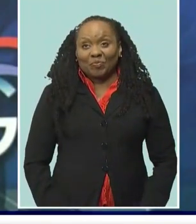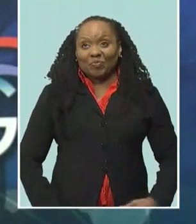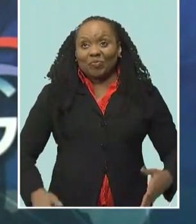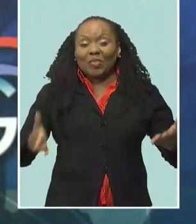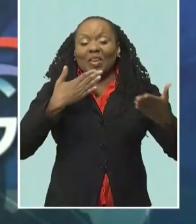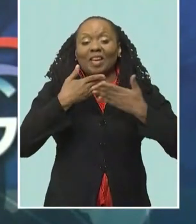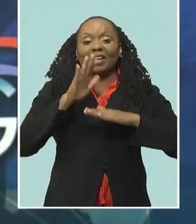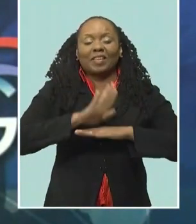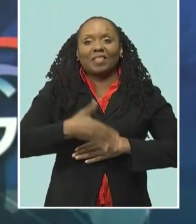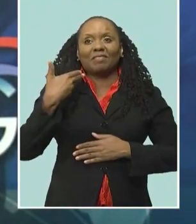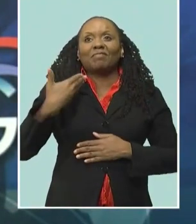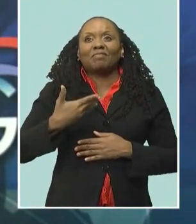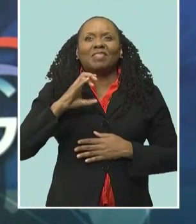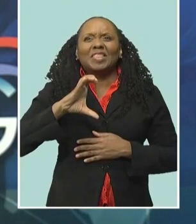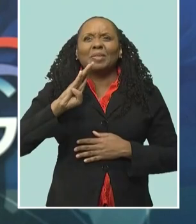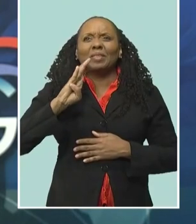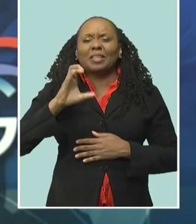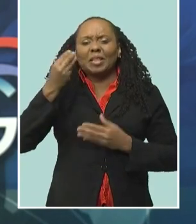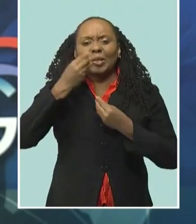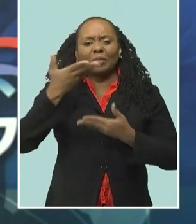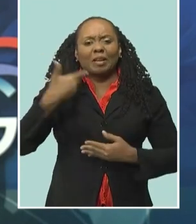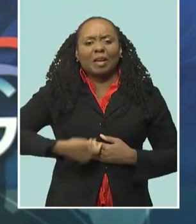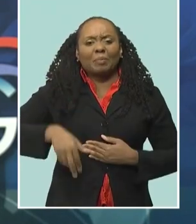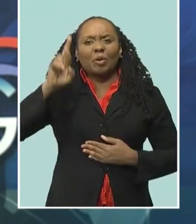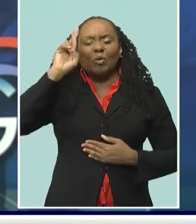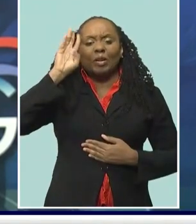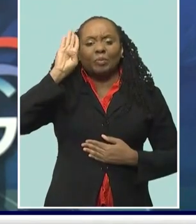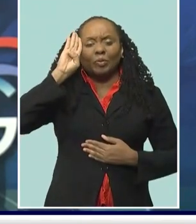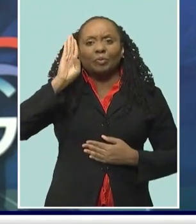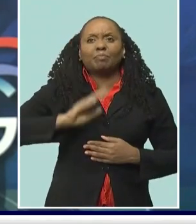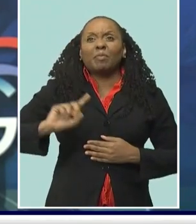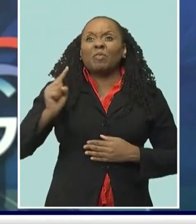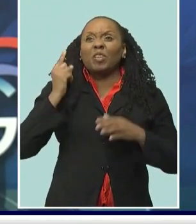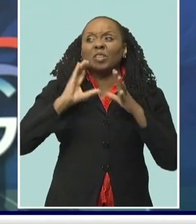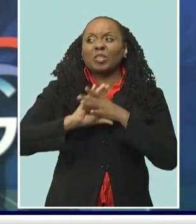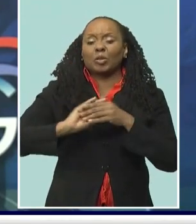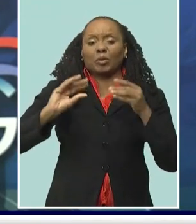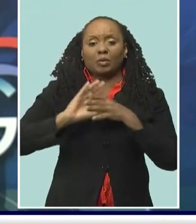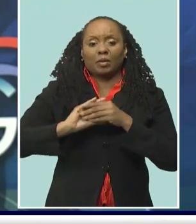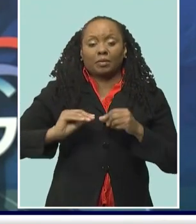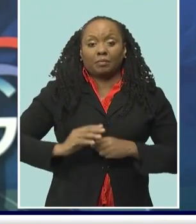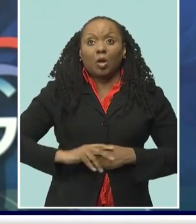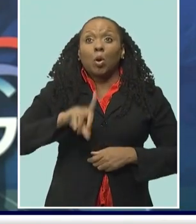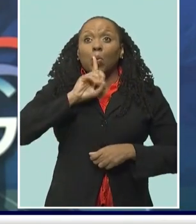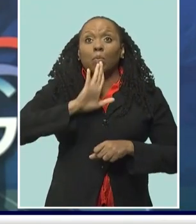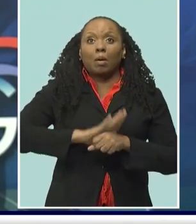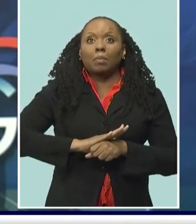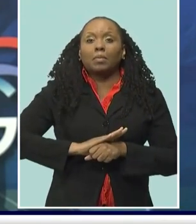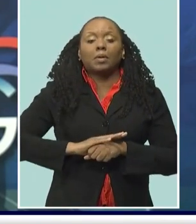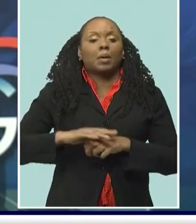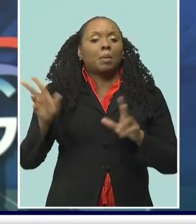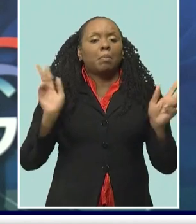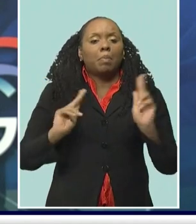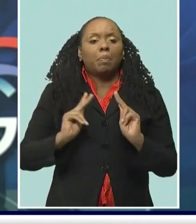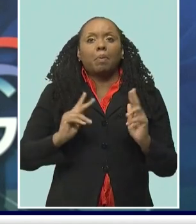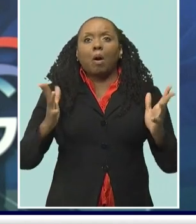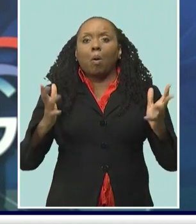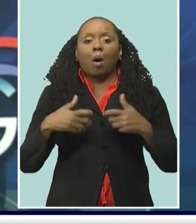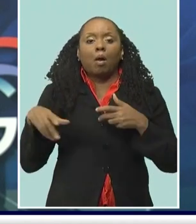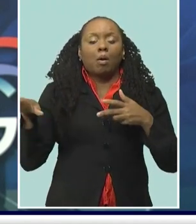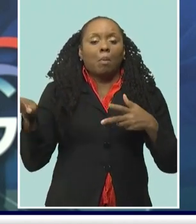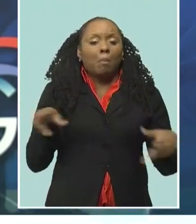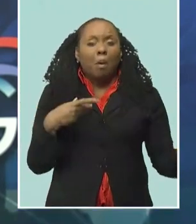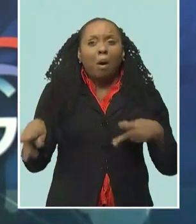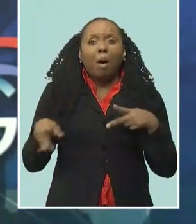A very good evening to you with CBC Newsnight. I'm Ryan Broom in our top story. An assurance tonight to party and FET organizers that public liability